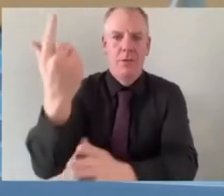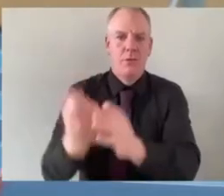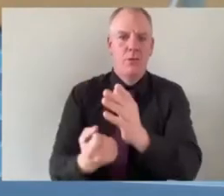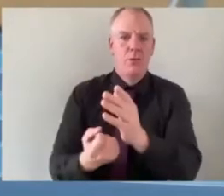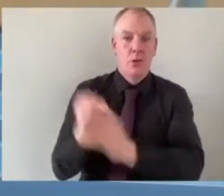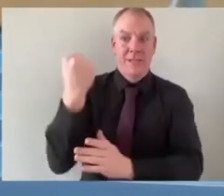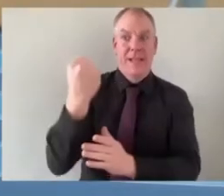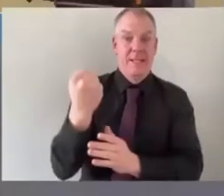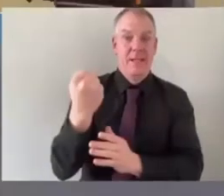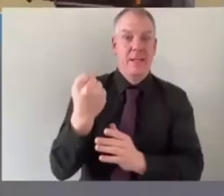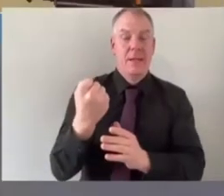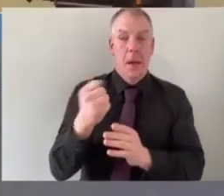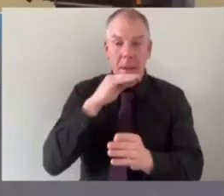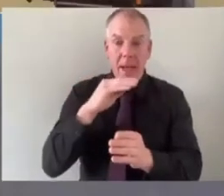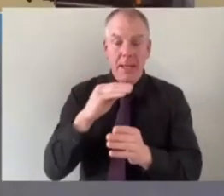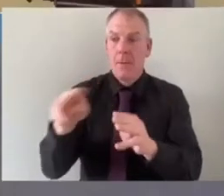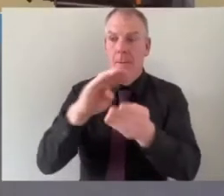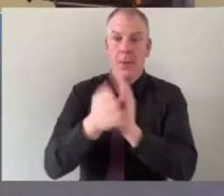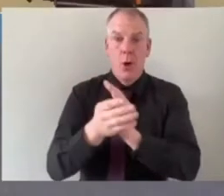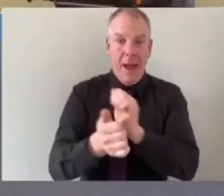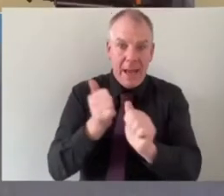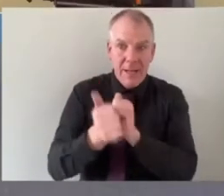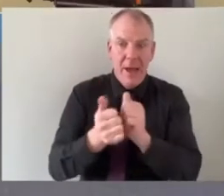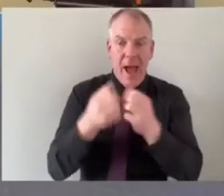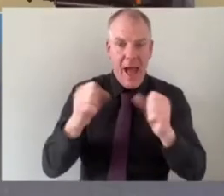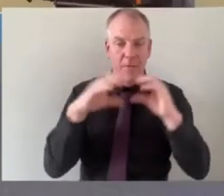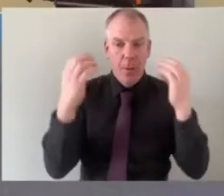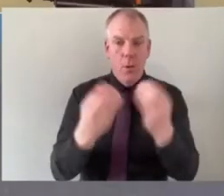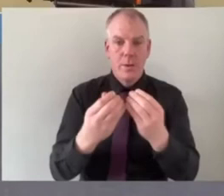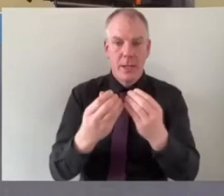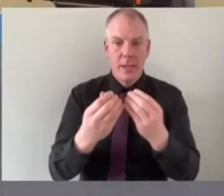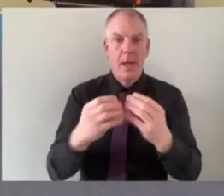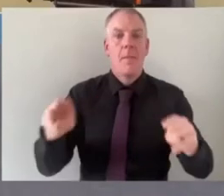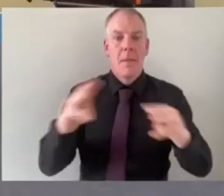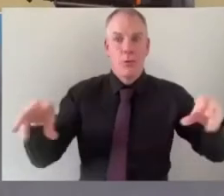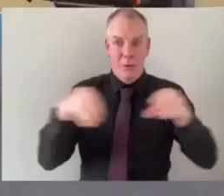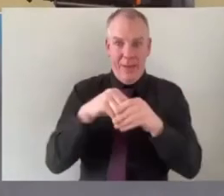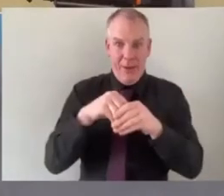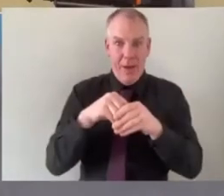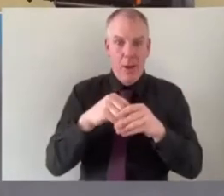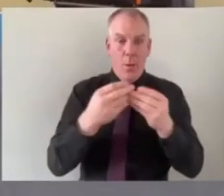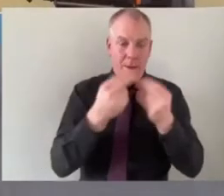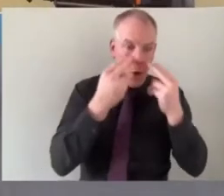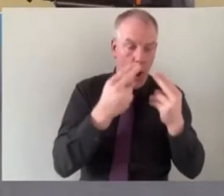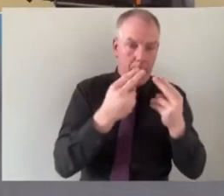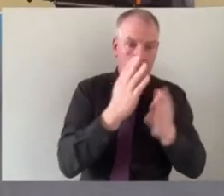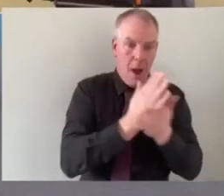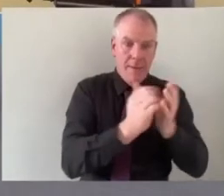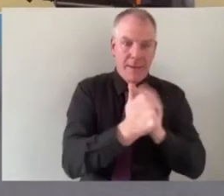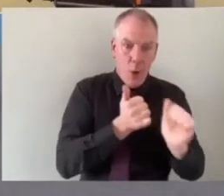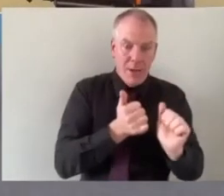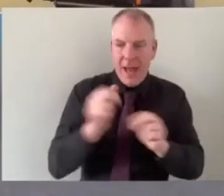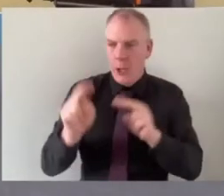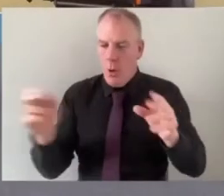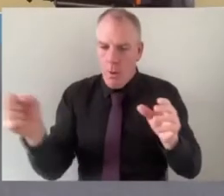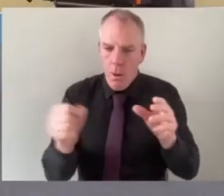environment and that that community sense of being able to you know bridge people together the traditional side of the sport and then the new people coming in i think